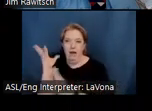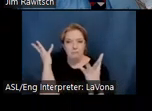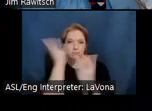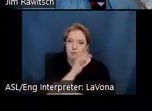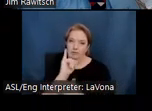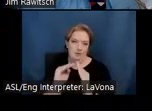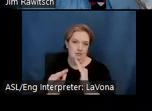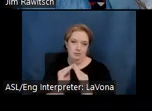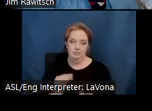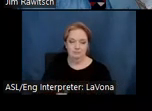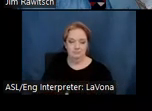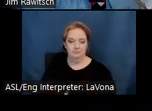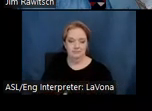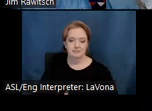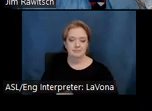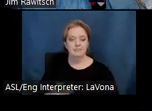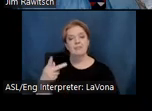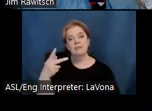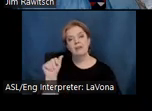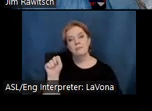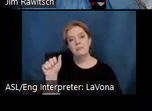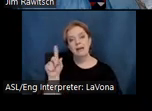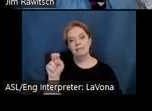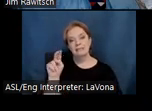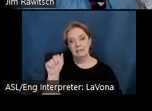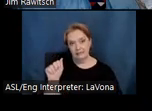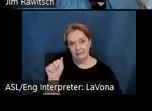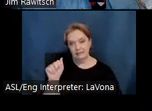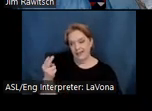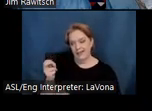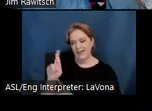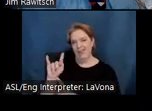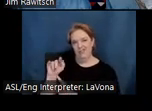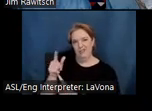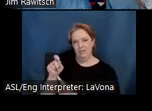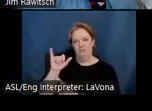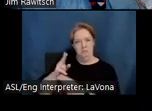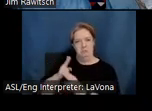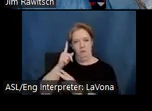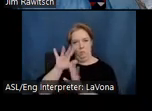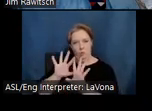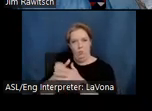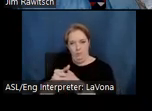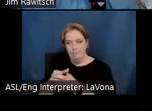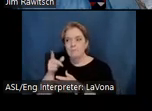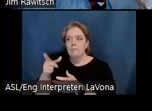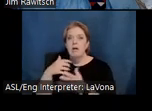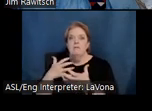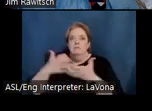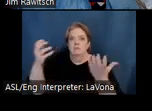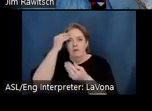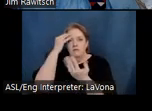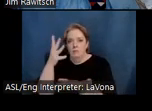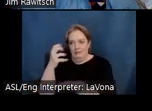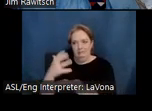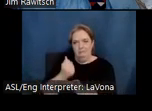architectural heritage. Pasadena Heritage, which is an organization, is a great resource to find out more. They are